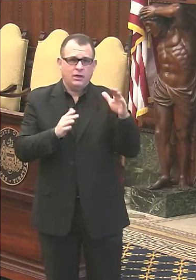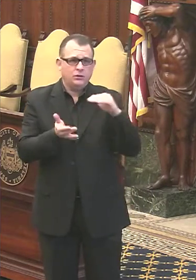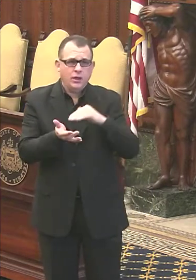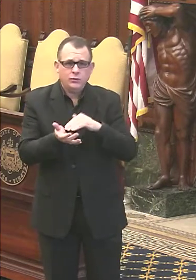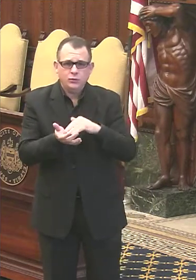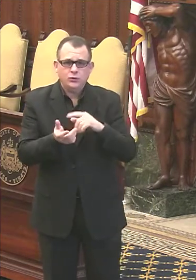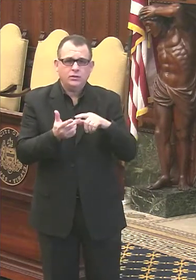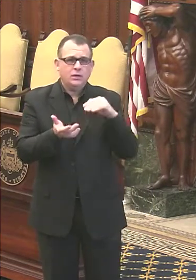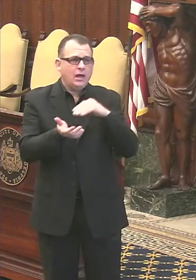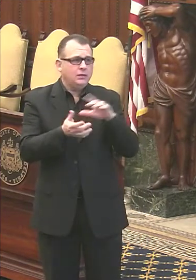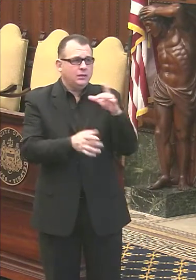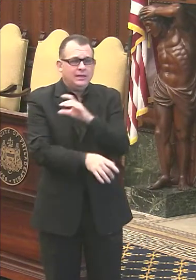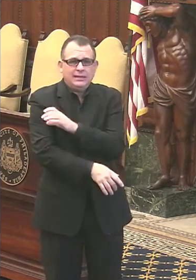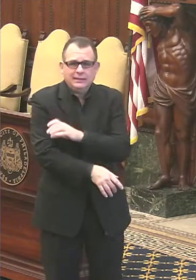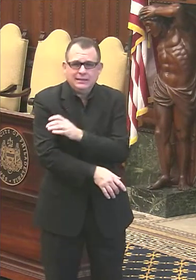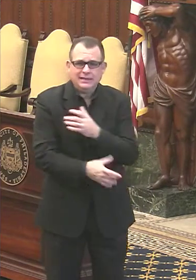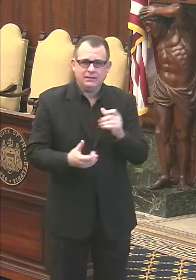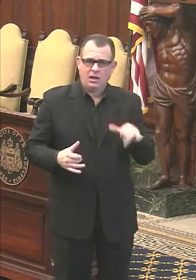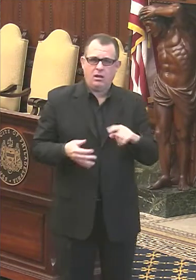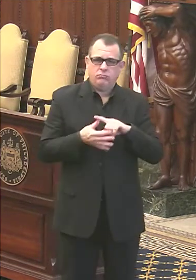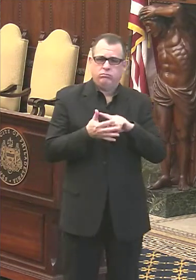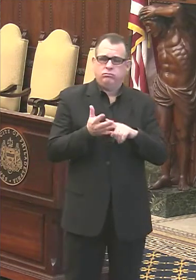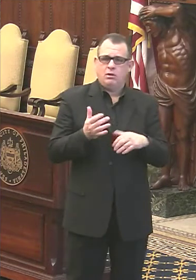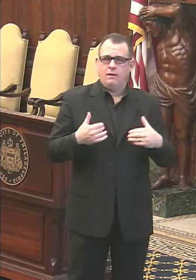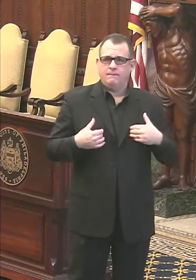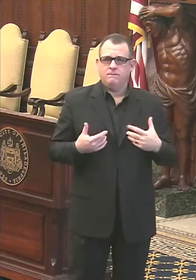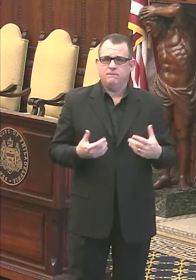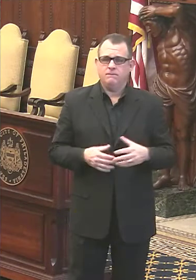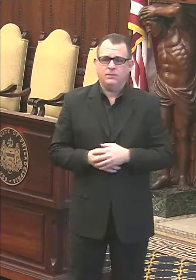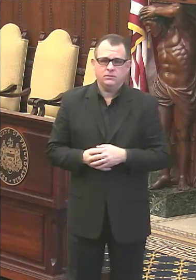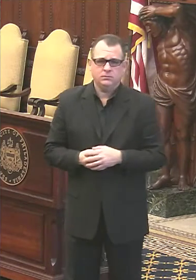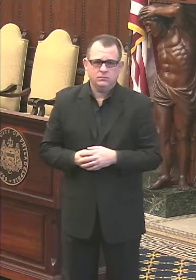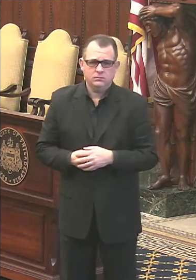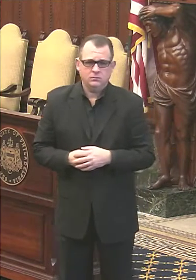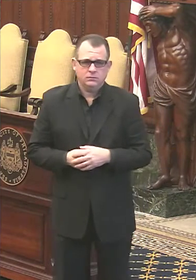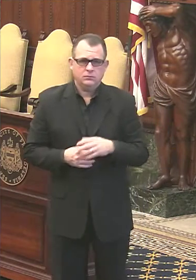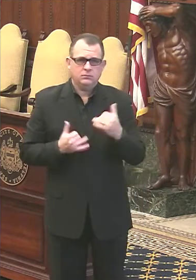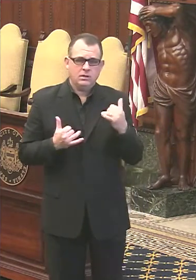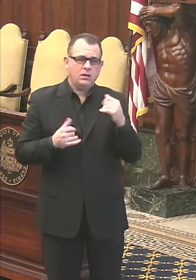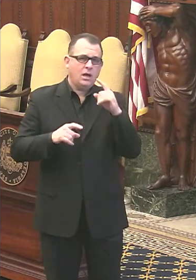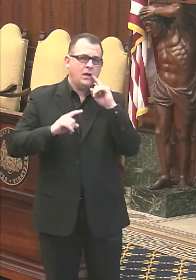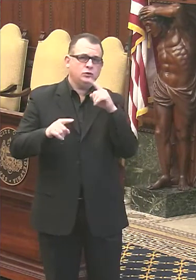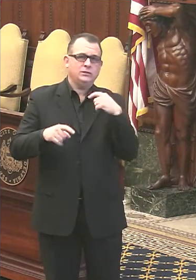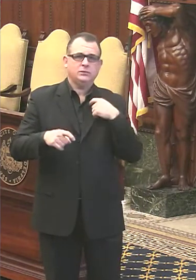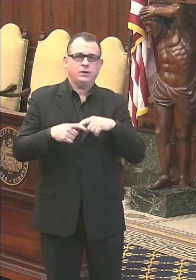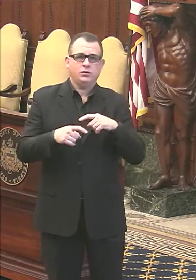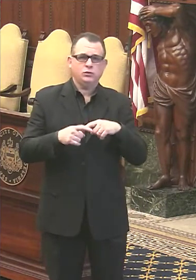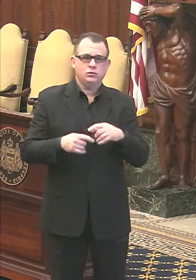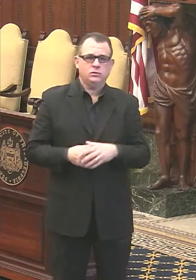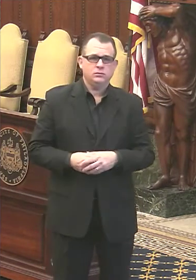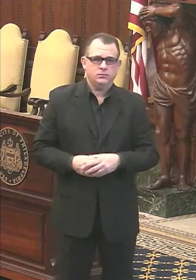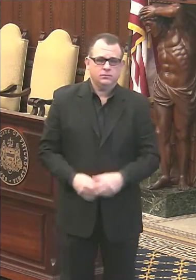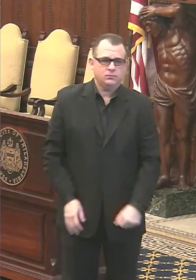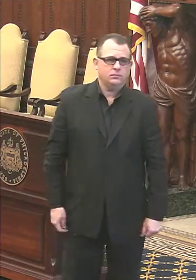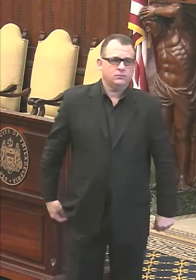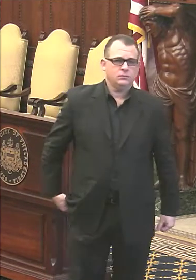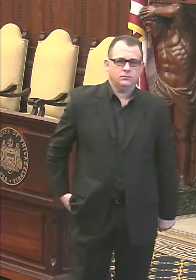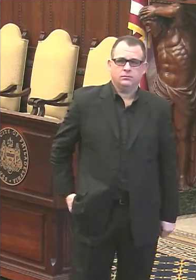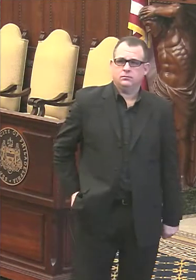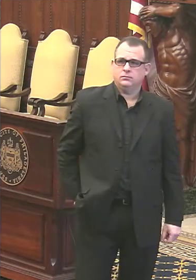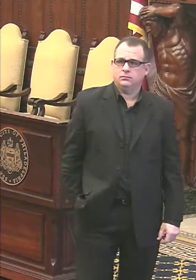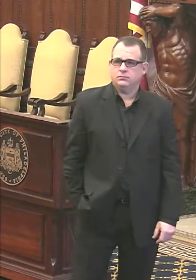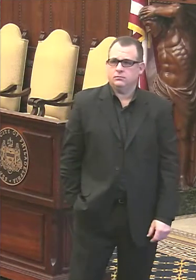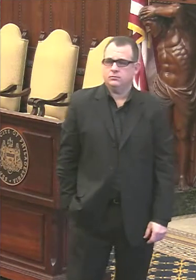patients through telephones. I want to reeditar what Dr. said. majority of the populations